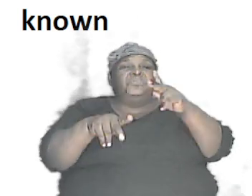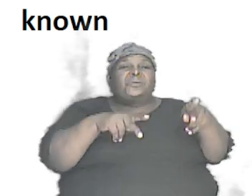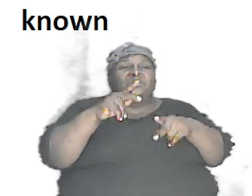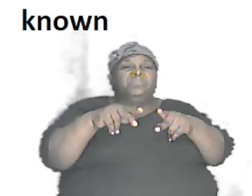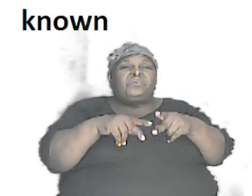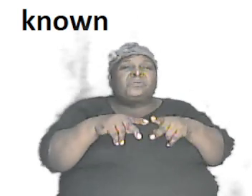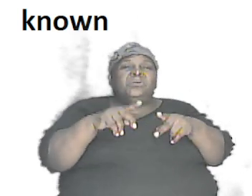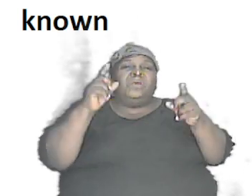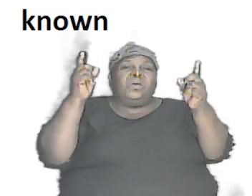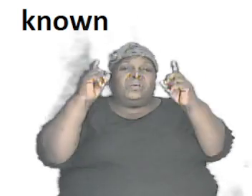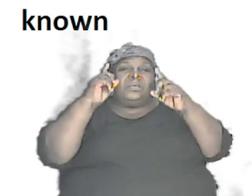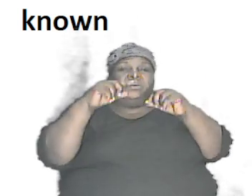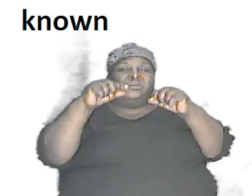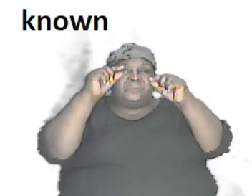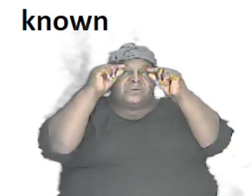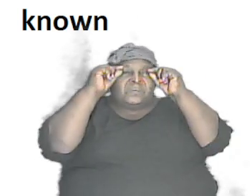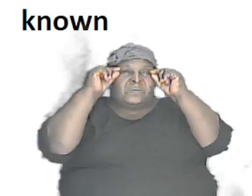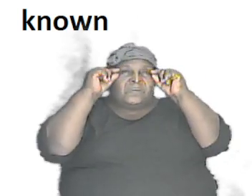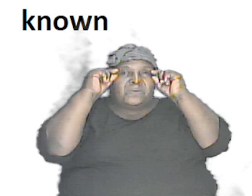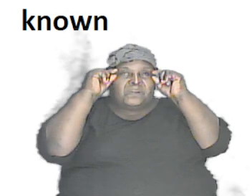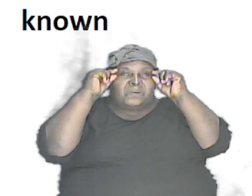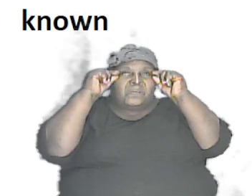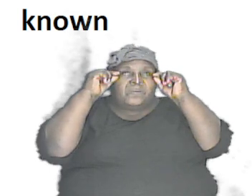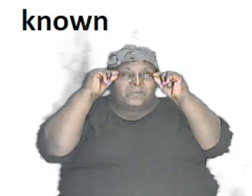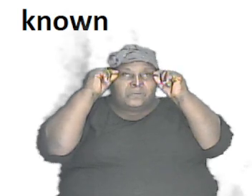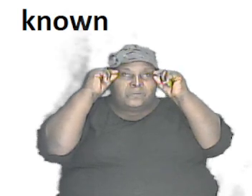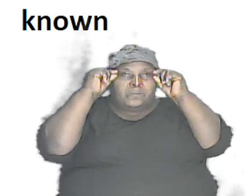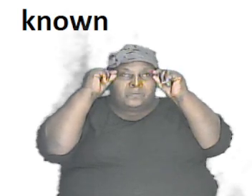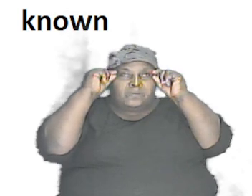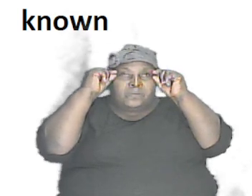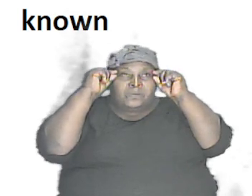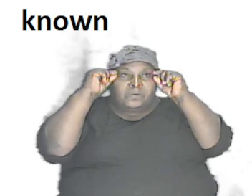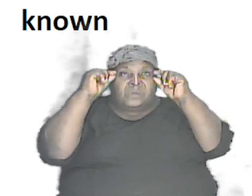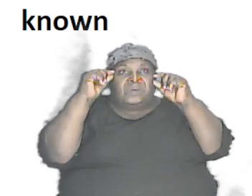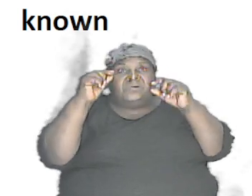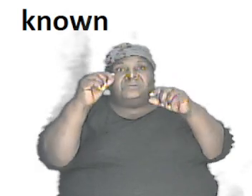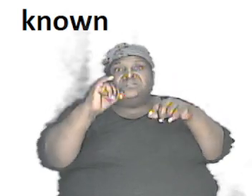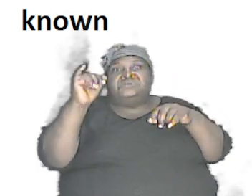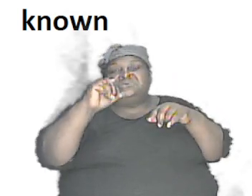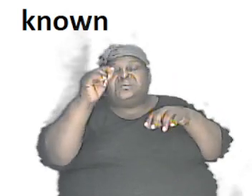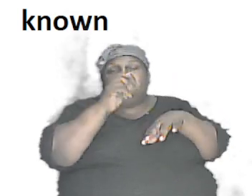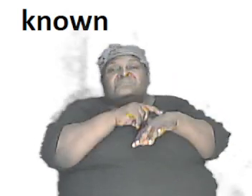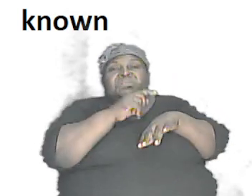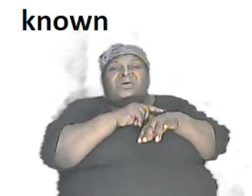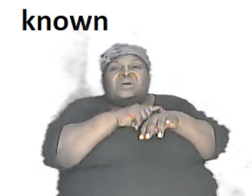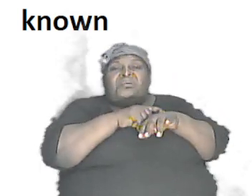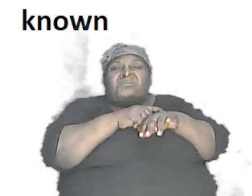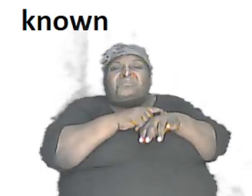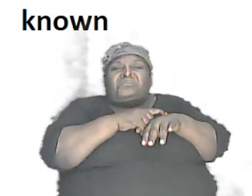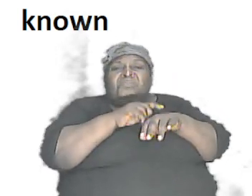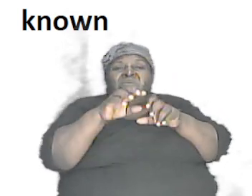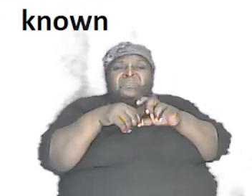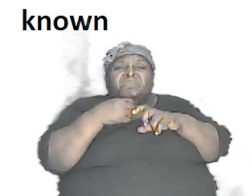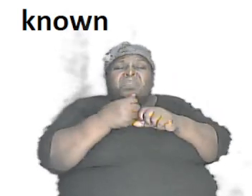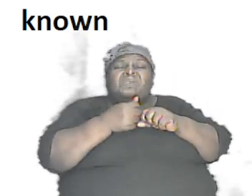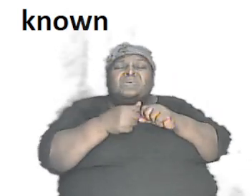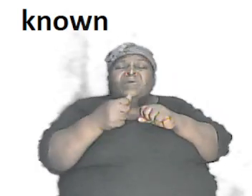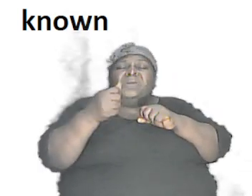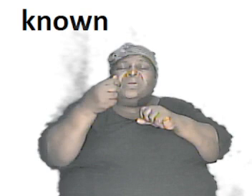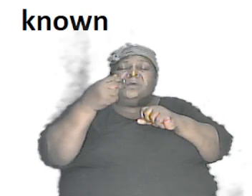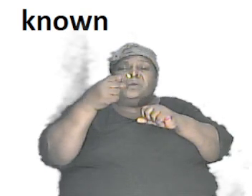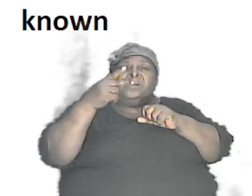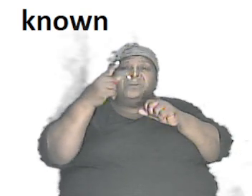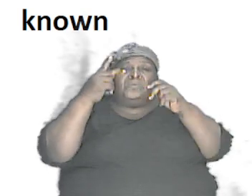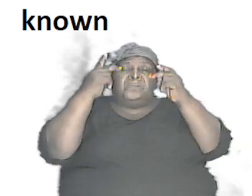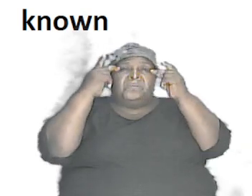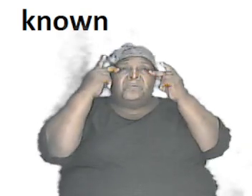people their eyes like the Chinese their eyes set a certain way and at the same time if you look at Caucasians their eyes look different you ever